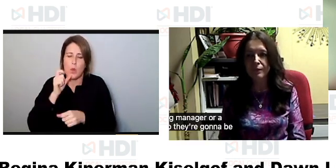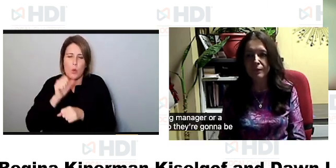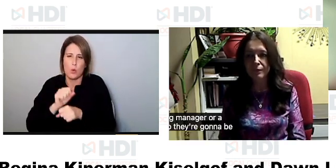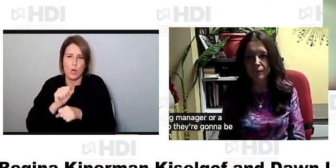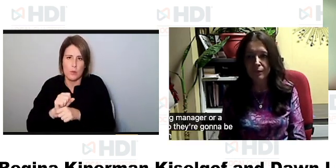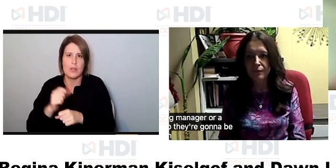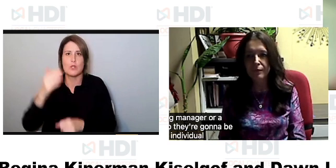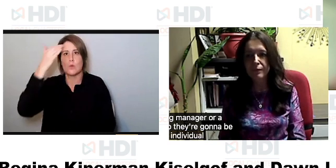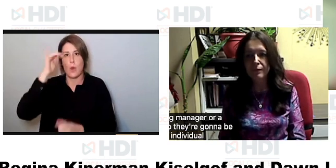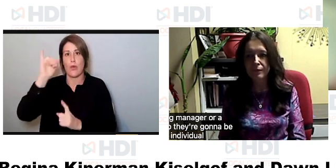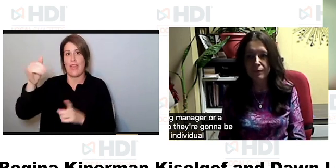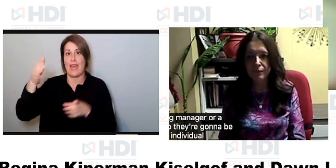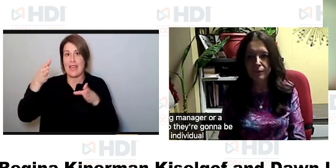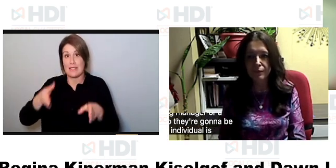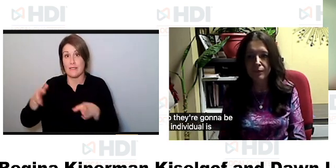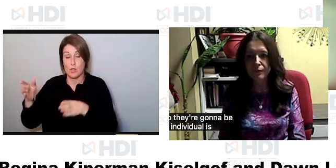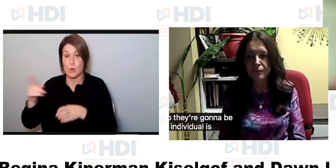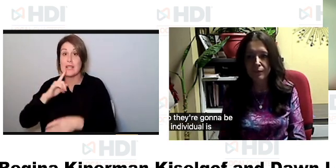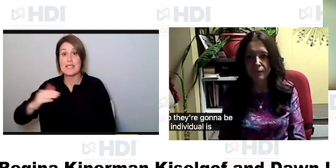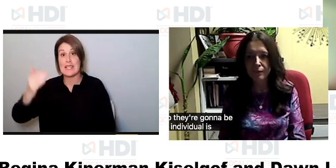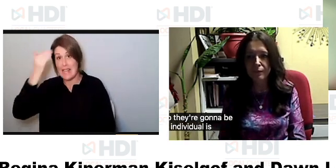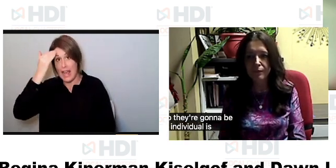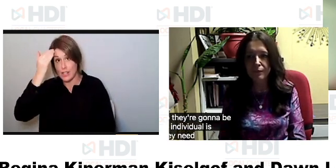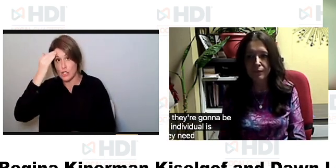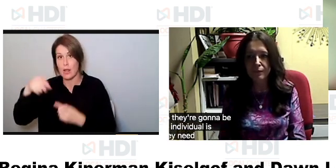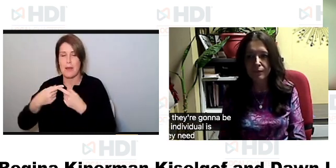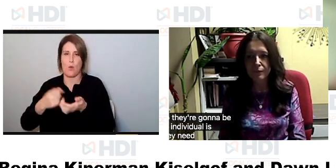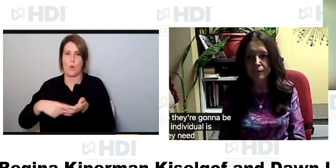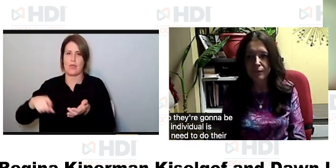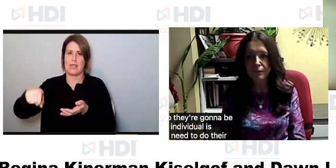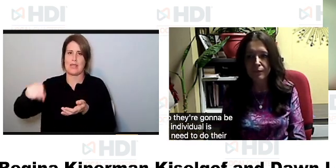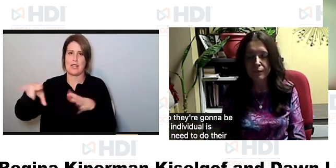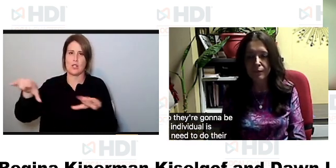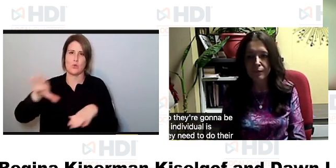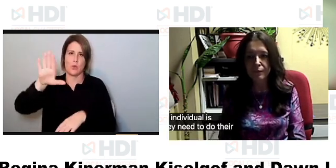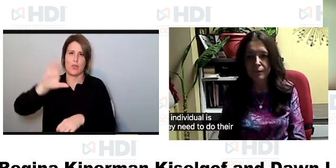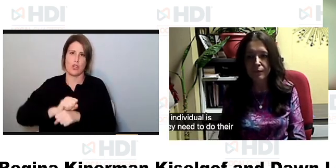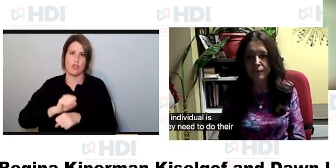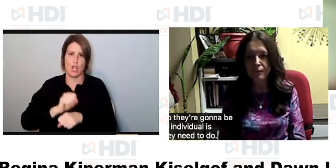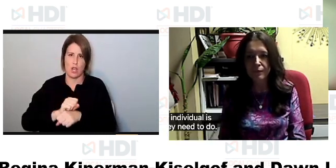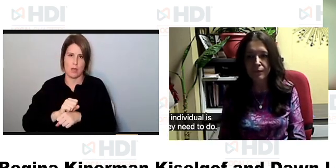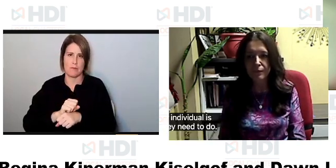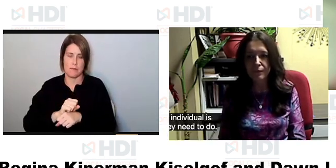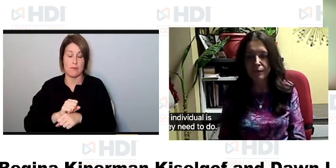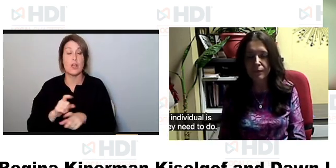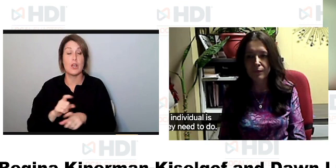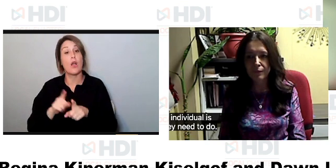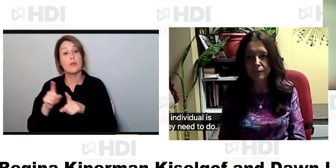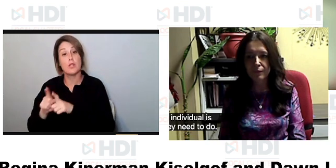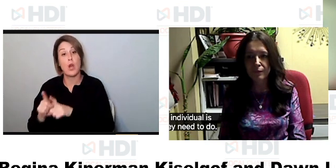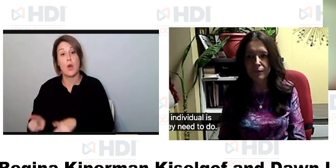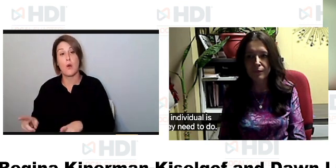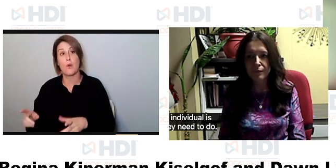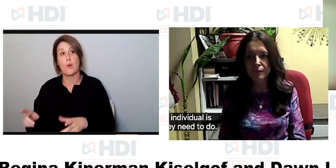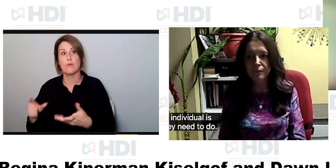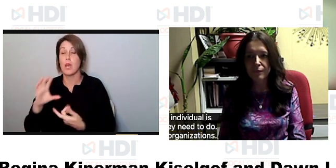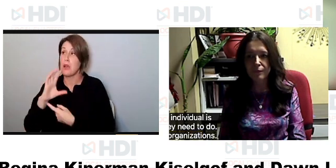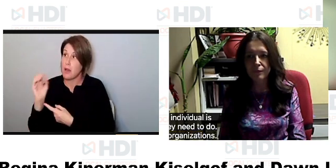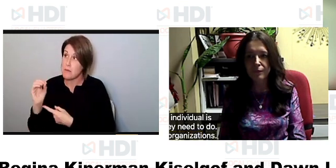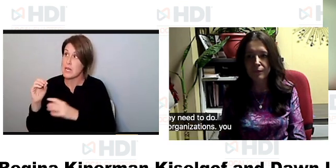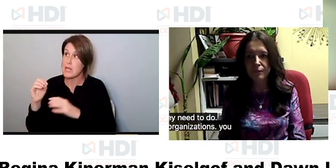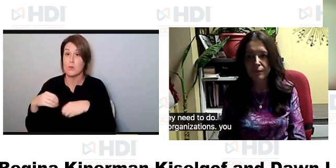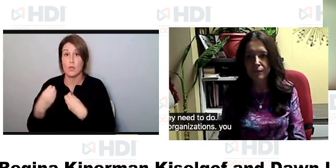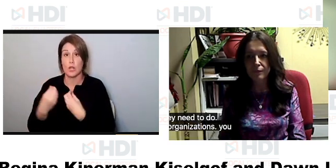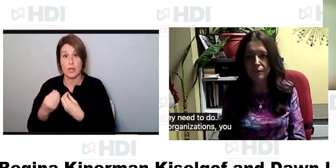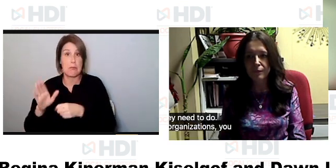this individual is knowledgeable about what they need to do their job also as companies organizations you can